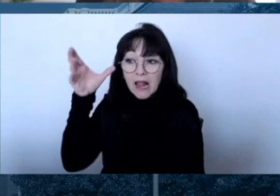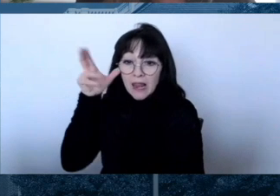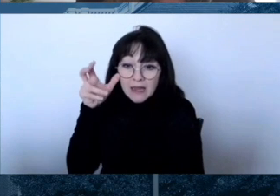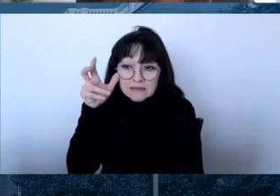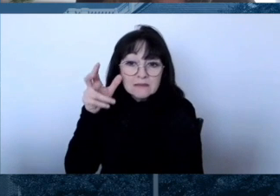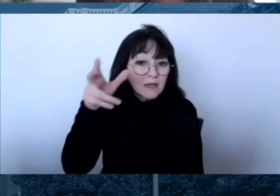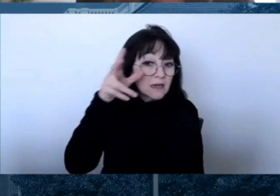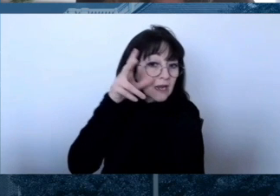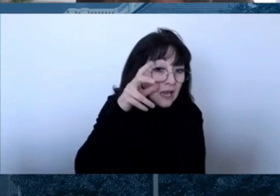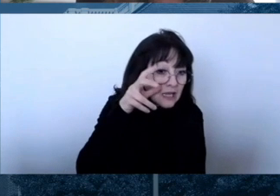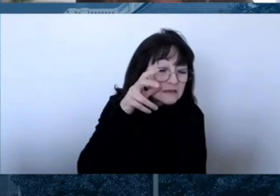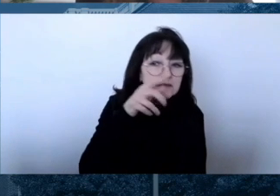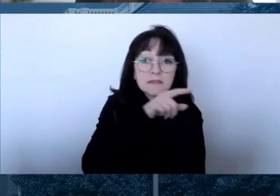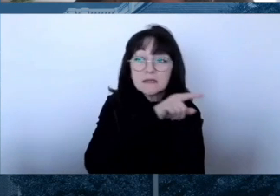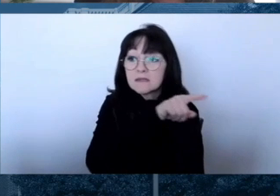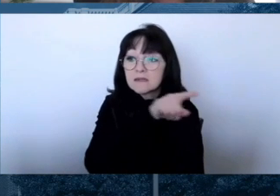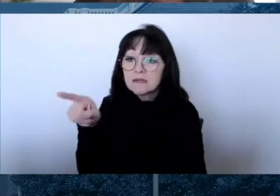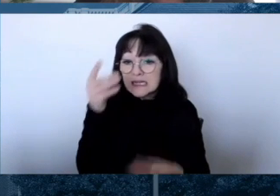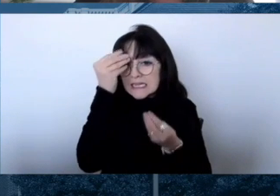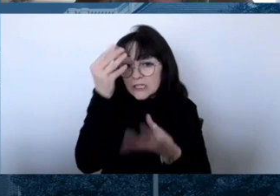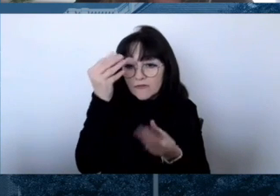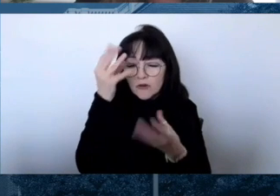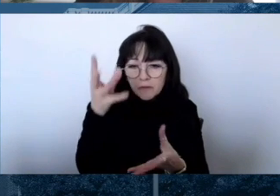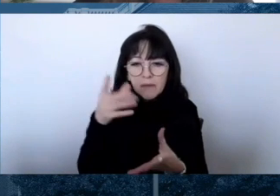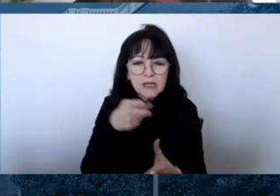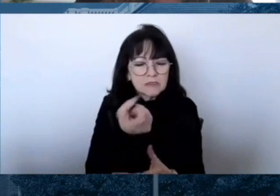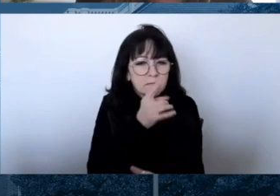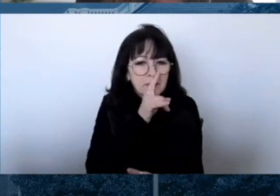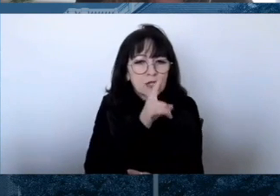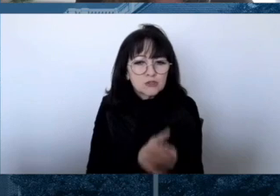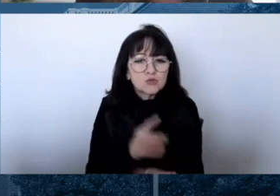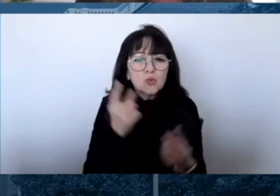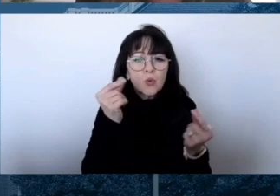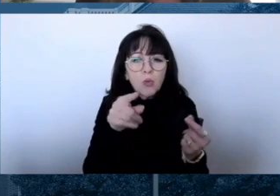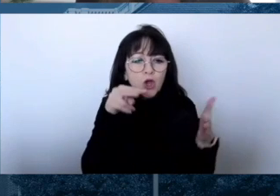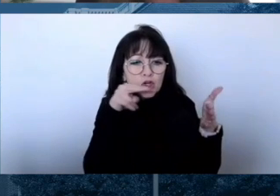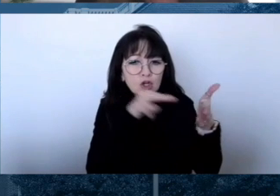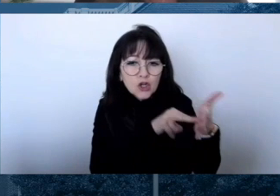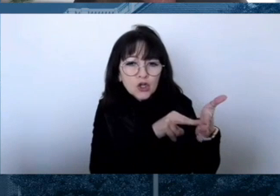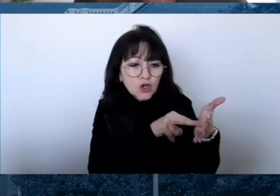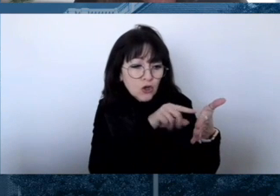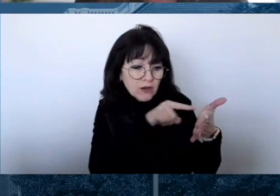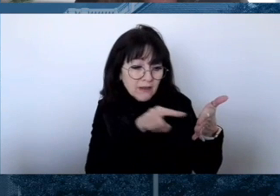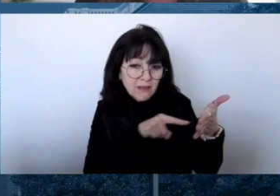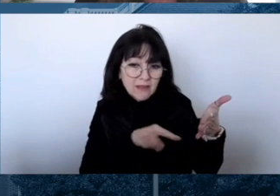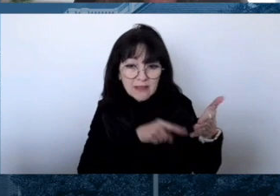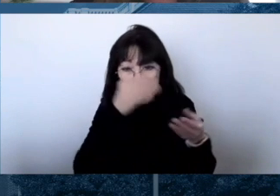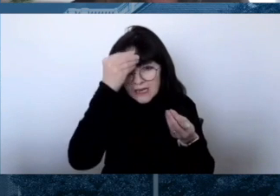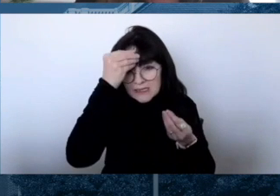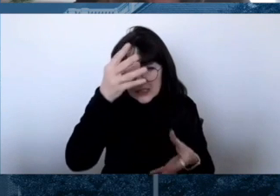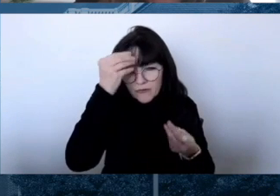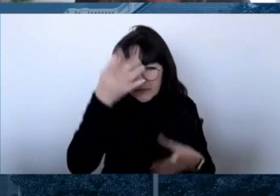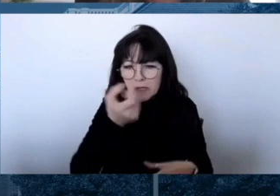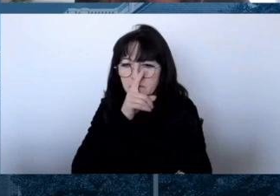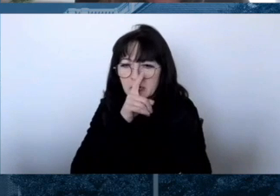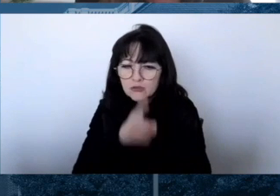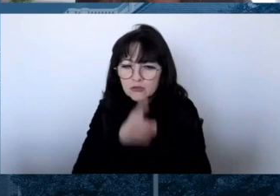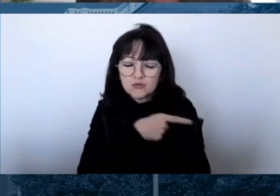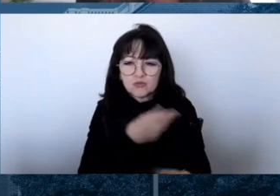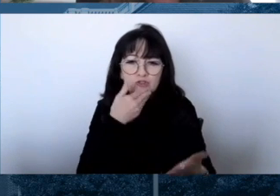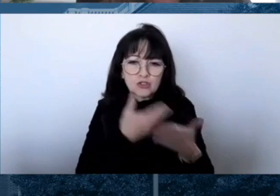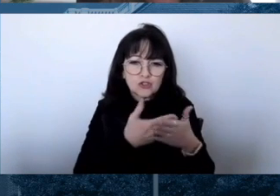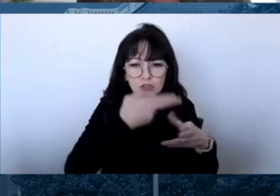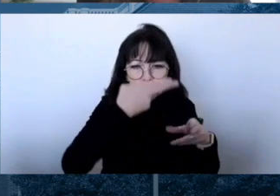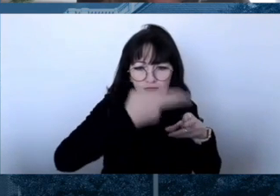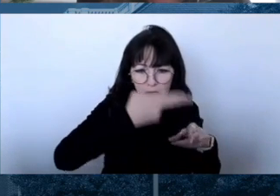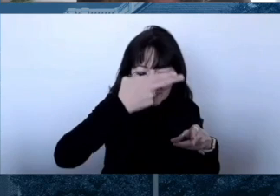identify in the study citations. And while we work at DPH every day to combat misinformation, we are working to roll out